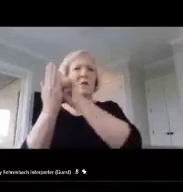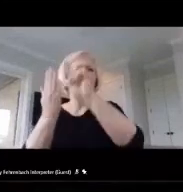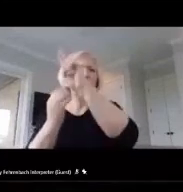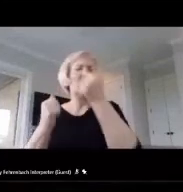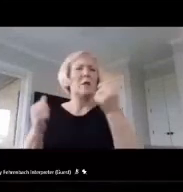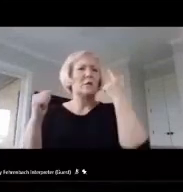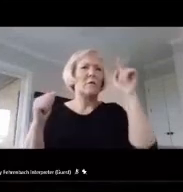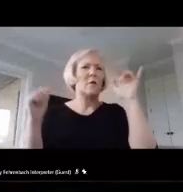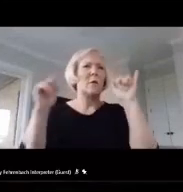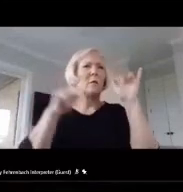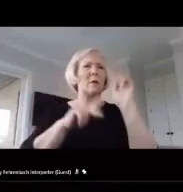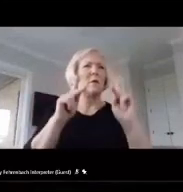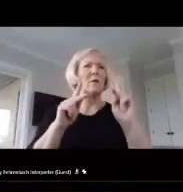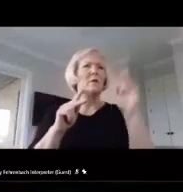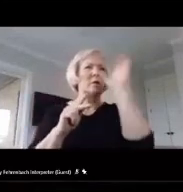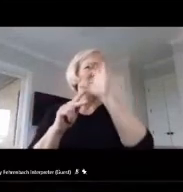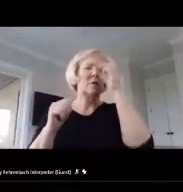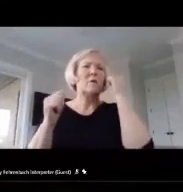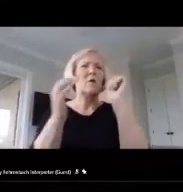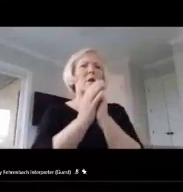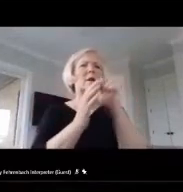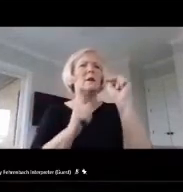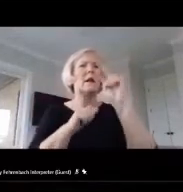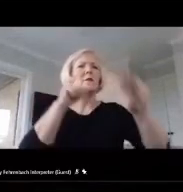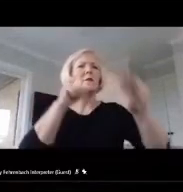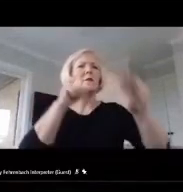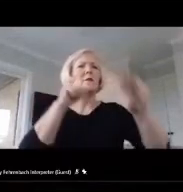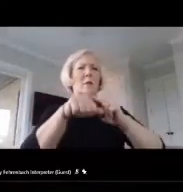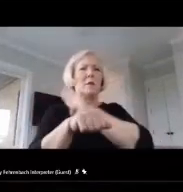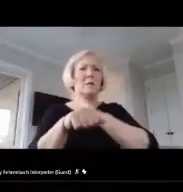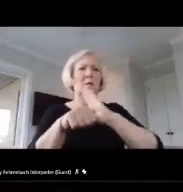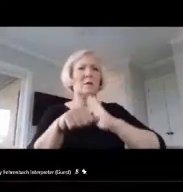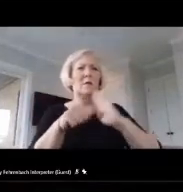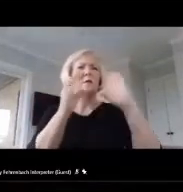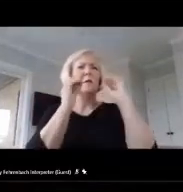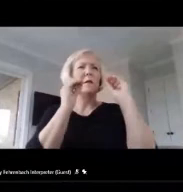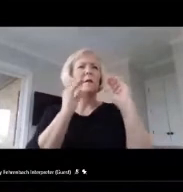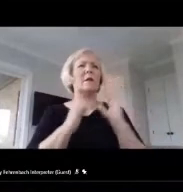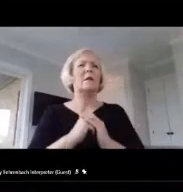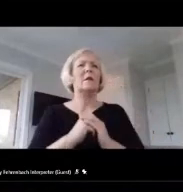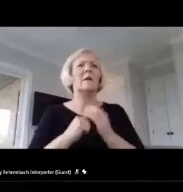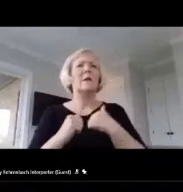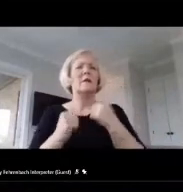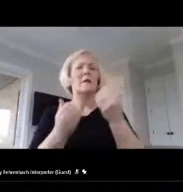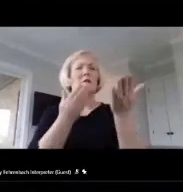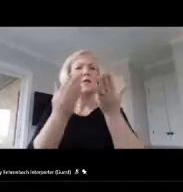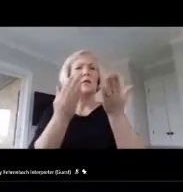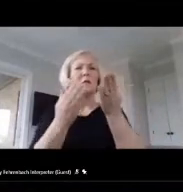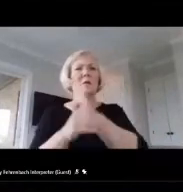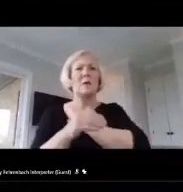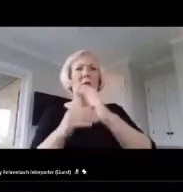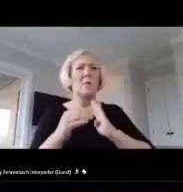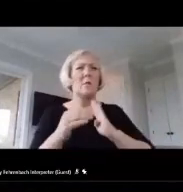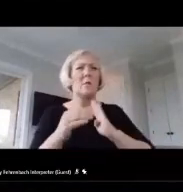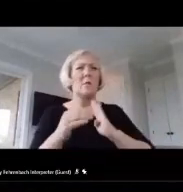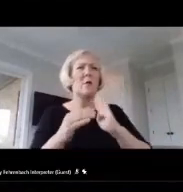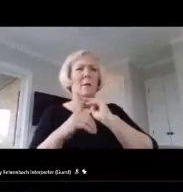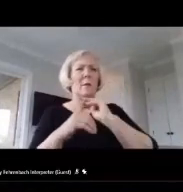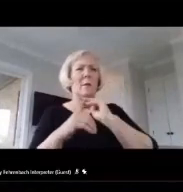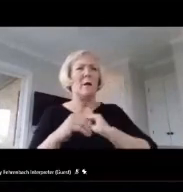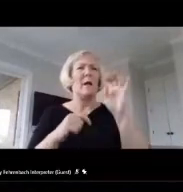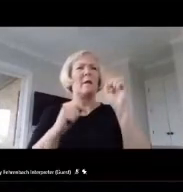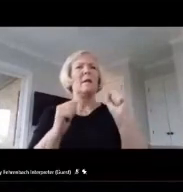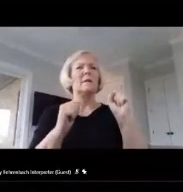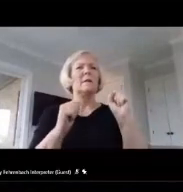Polly also serves the community of Murray in many ways such as serving as a board member for the Ethics Commission and in